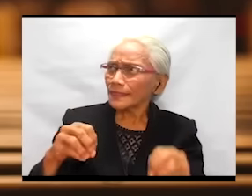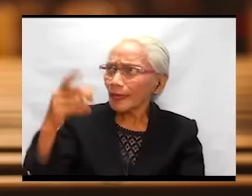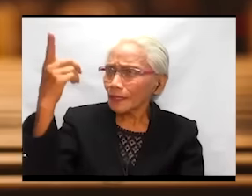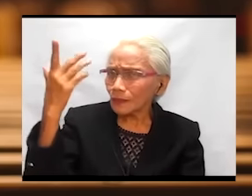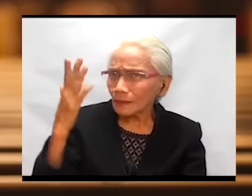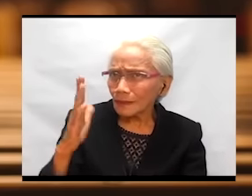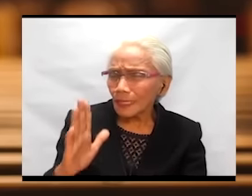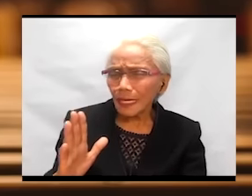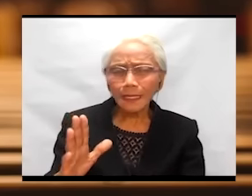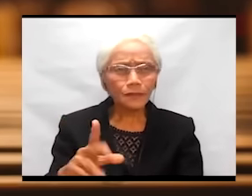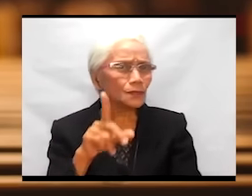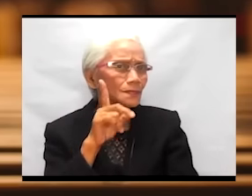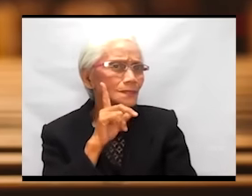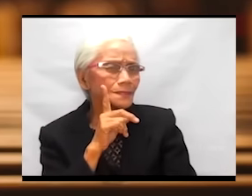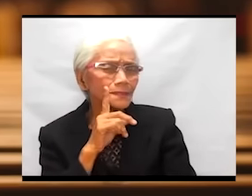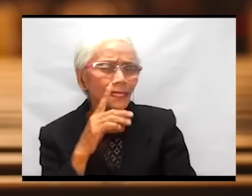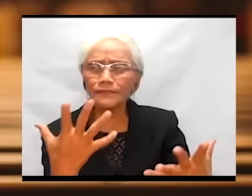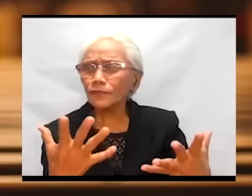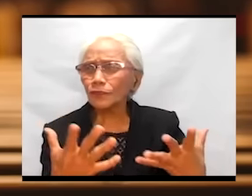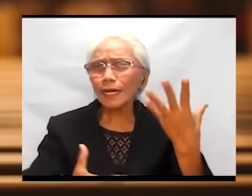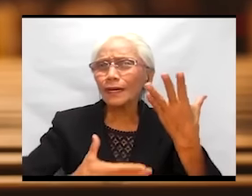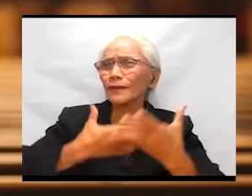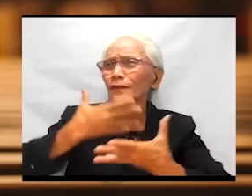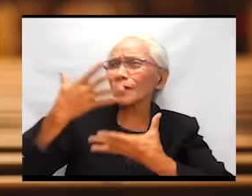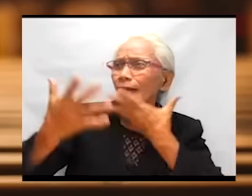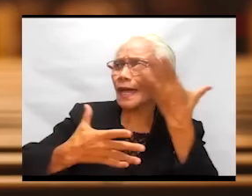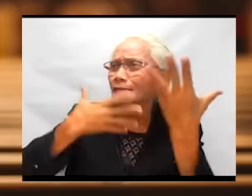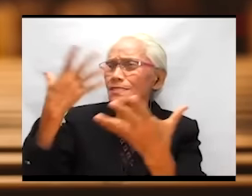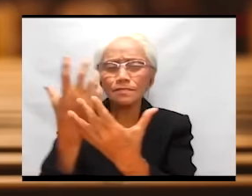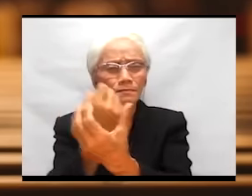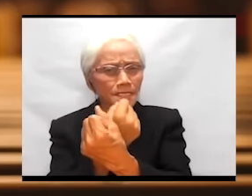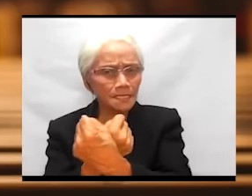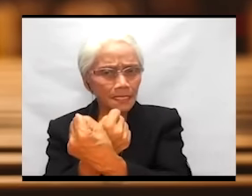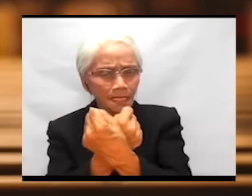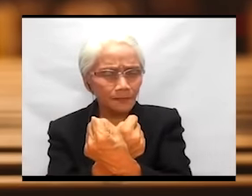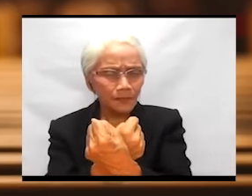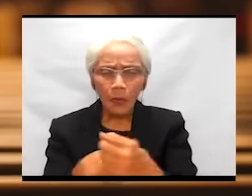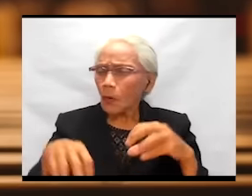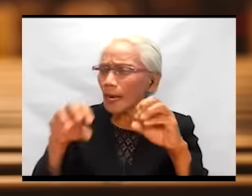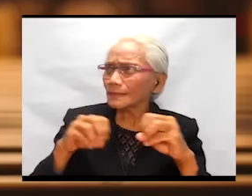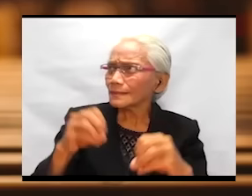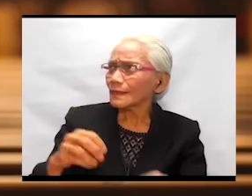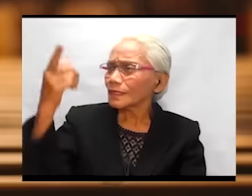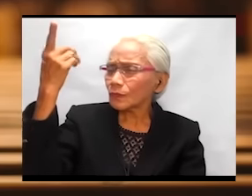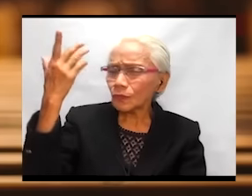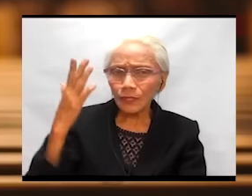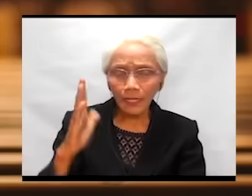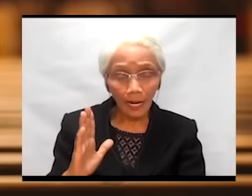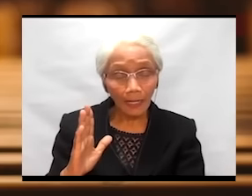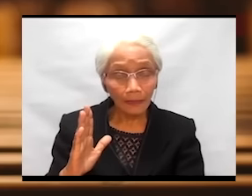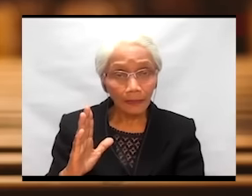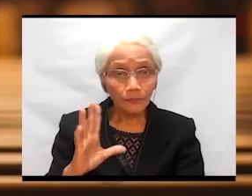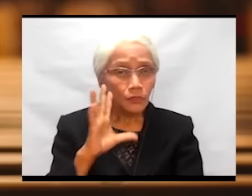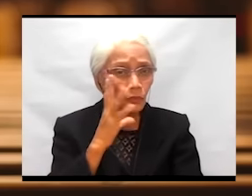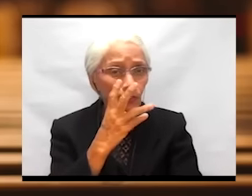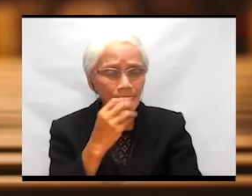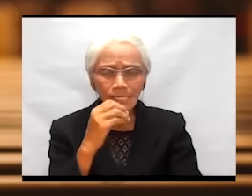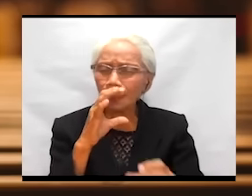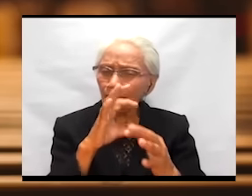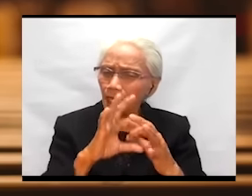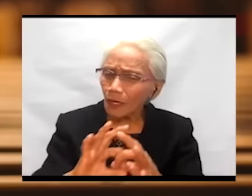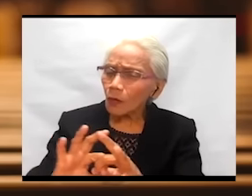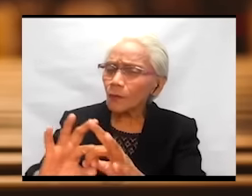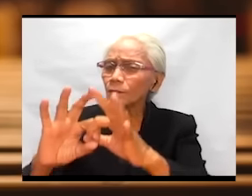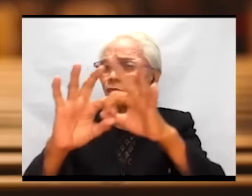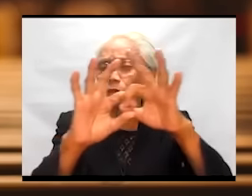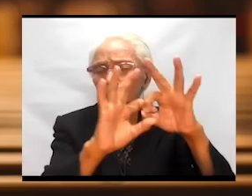cries of slaves. We don't have a God who is not in communion with the sufferings of those